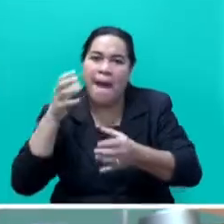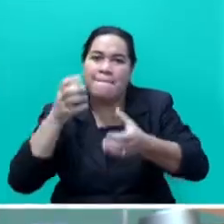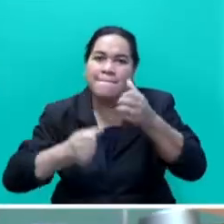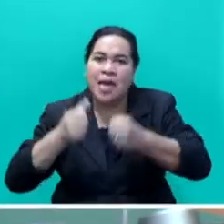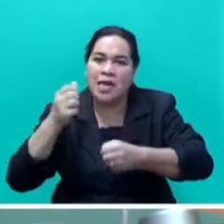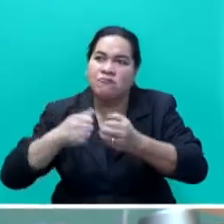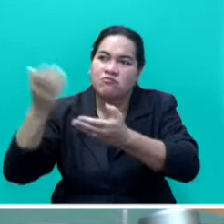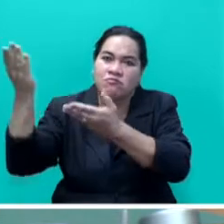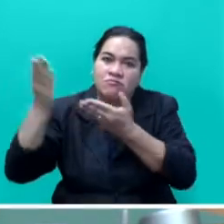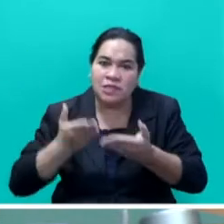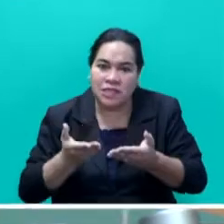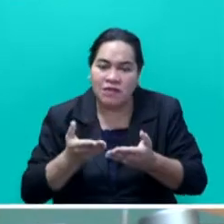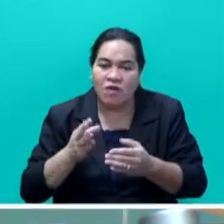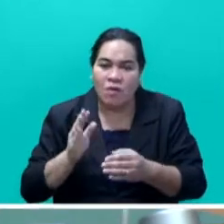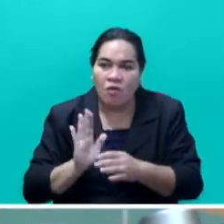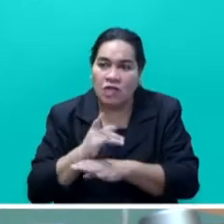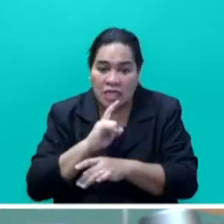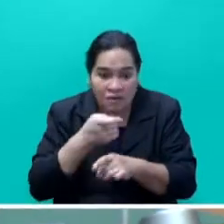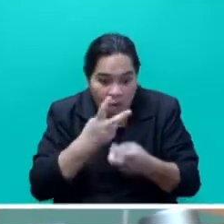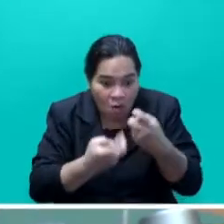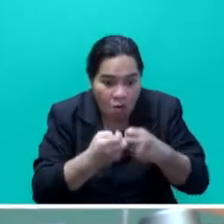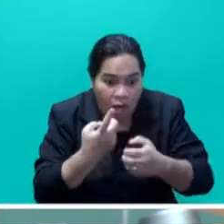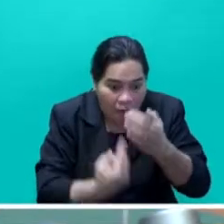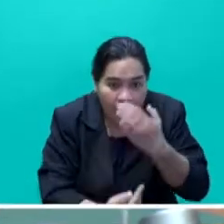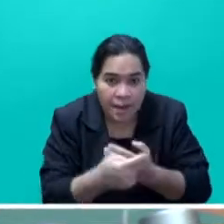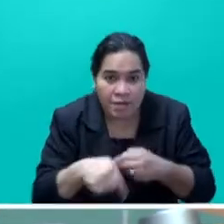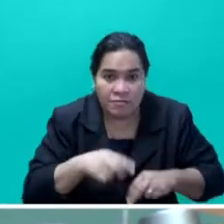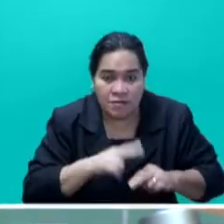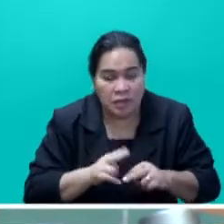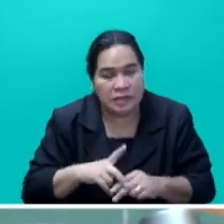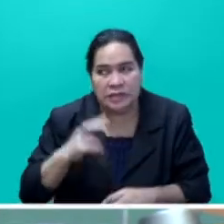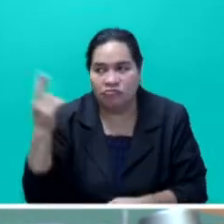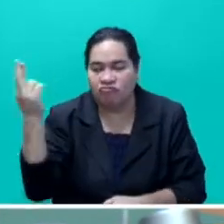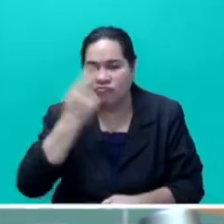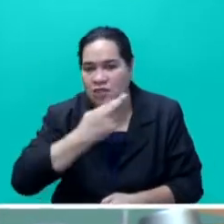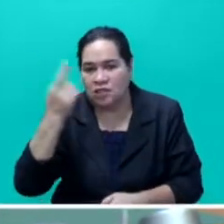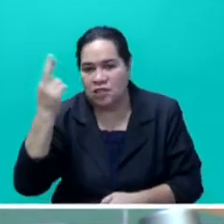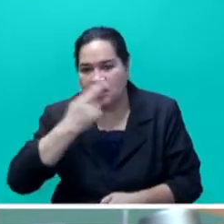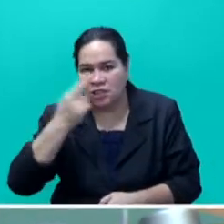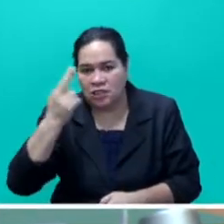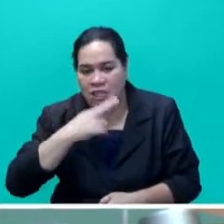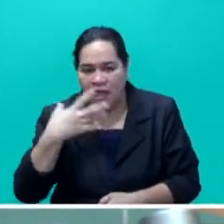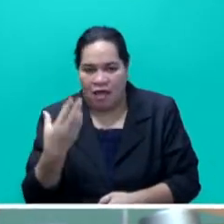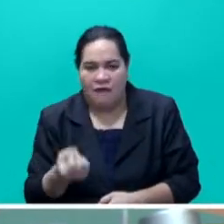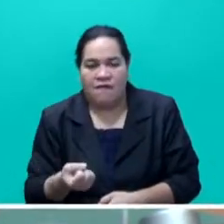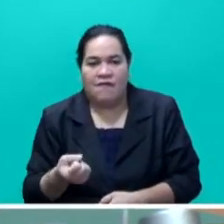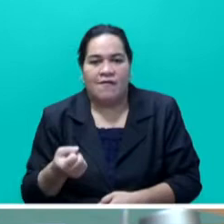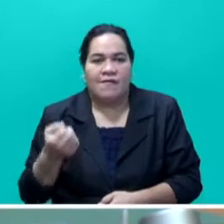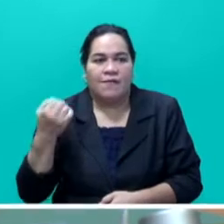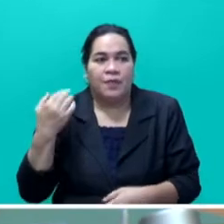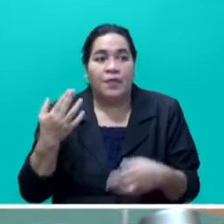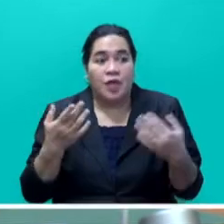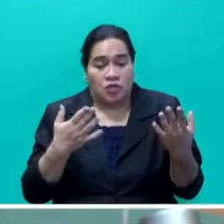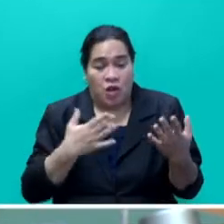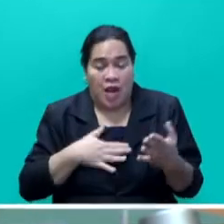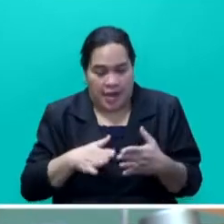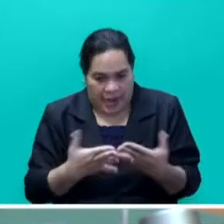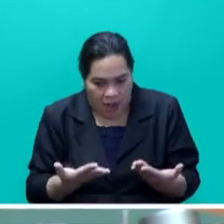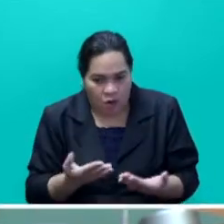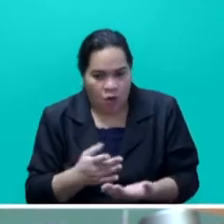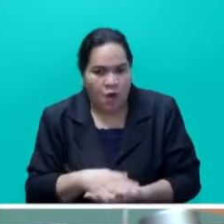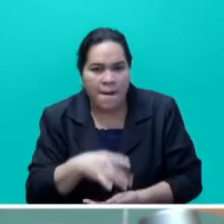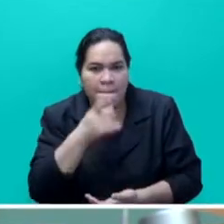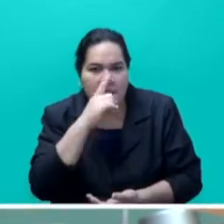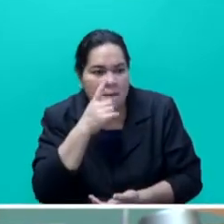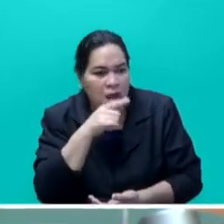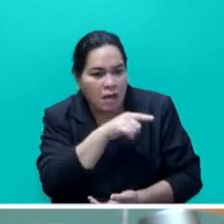important strategic consumption good is too risky. Noting this, we are now inviting express rentals from